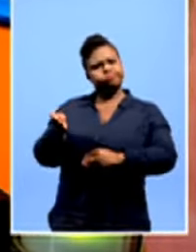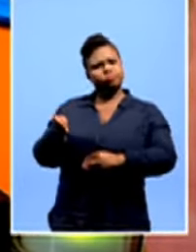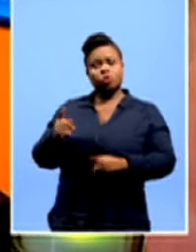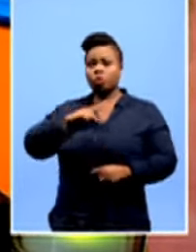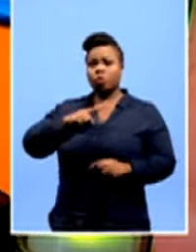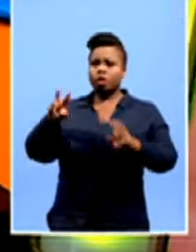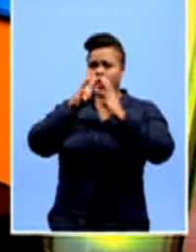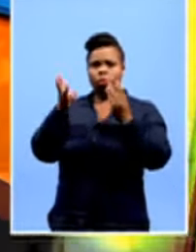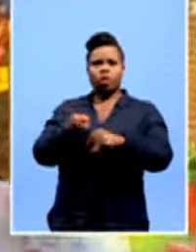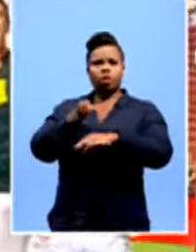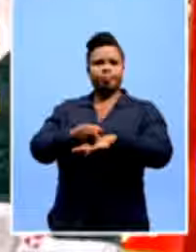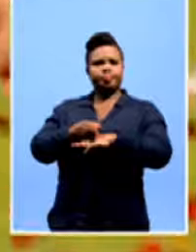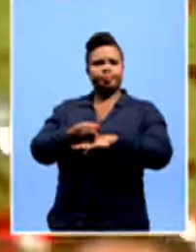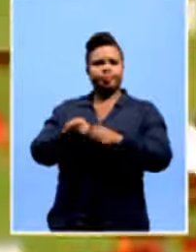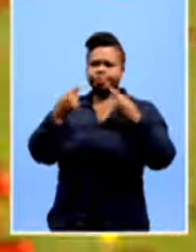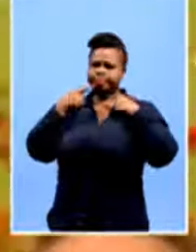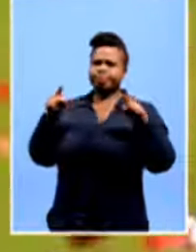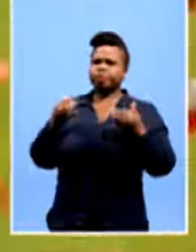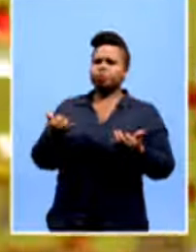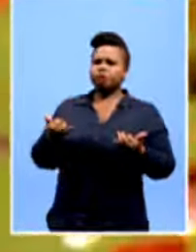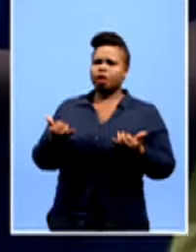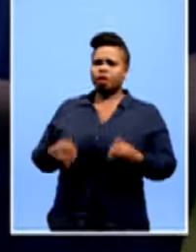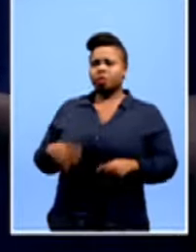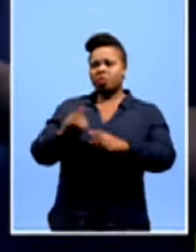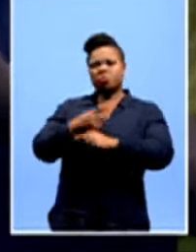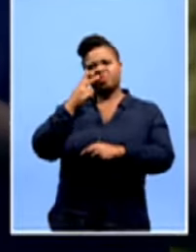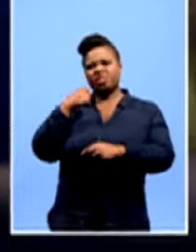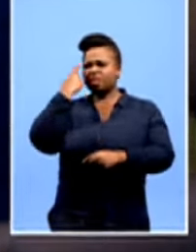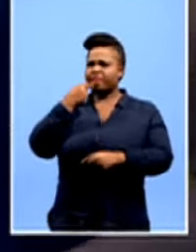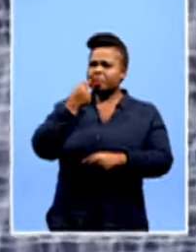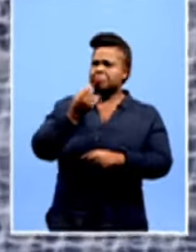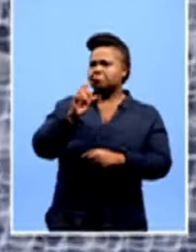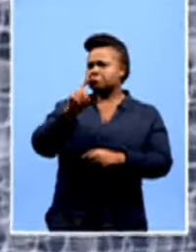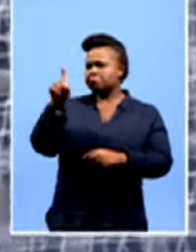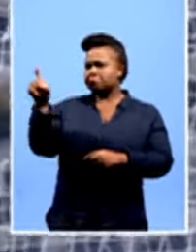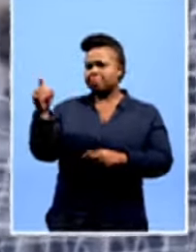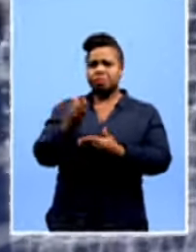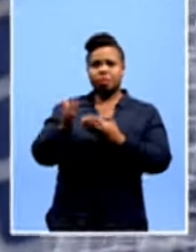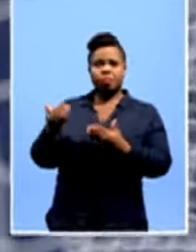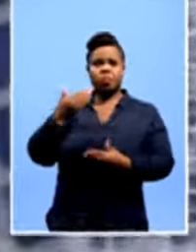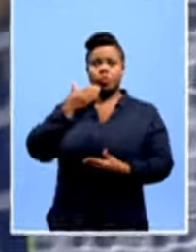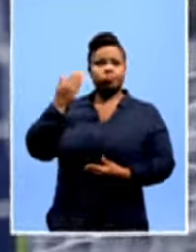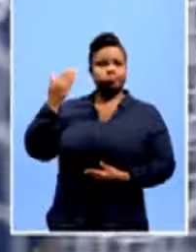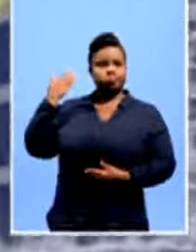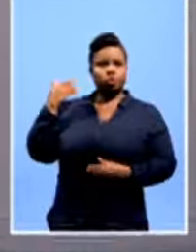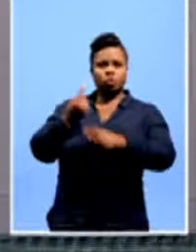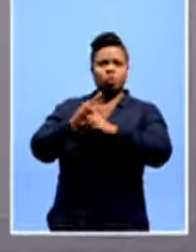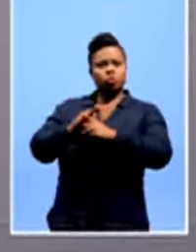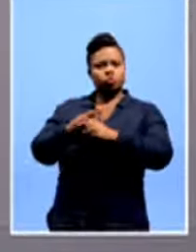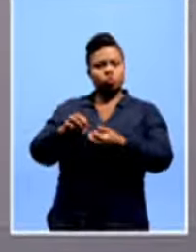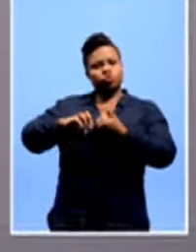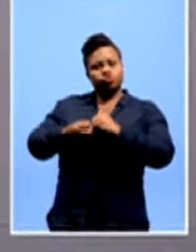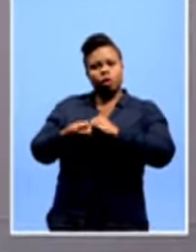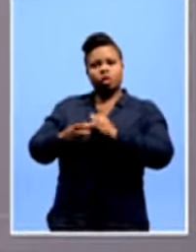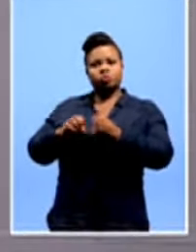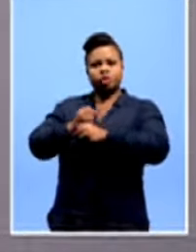think the World Cup squad was announced today, and I think you're seeing a couple of faces, and I think the guys are there on merit, but there had to be initiatives put